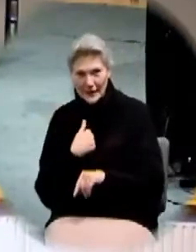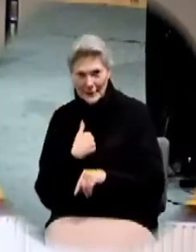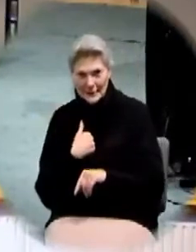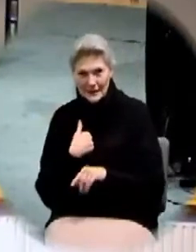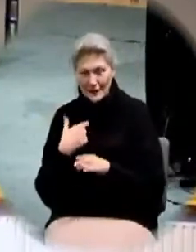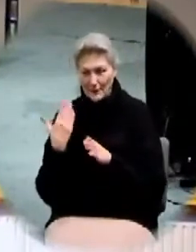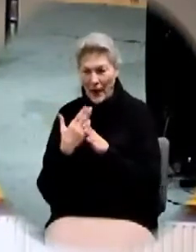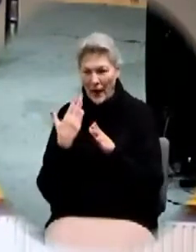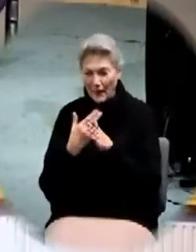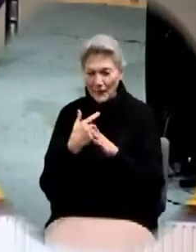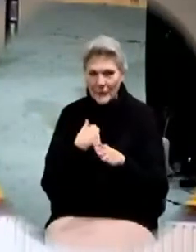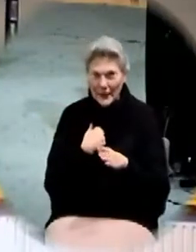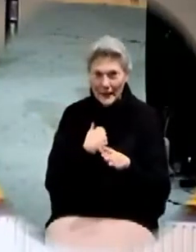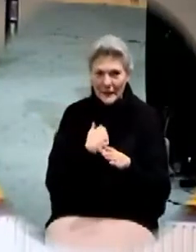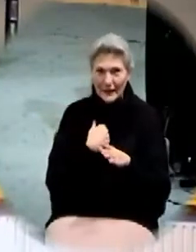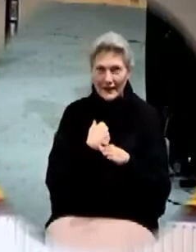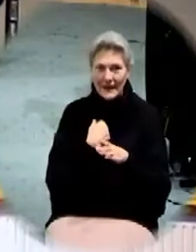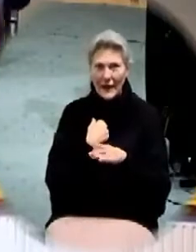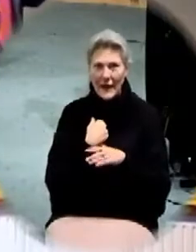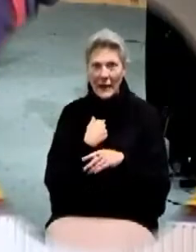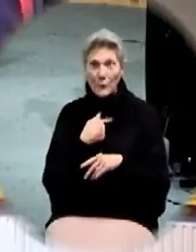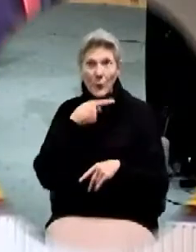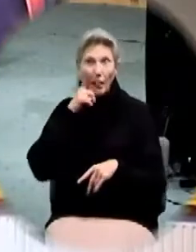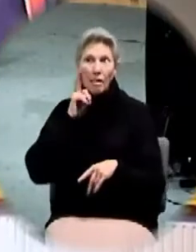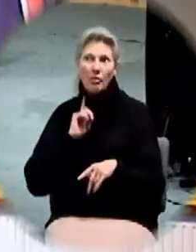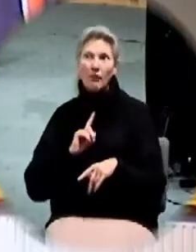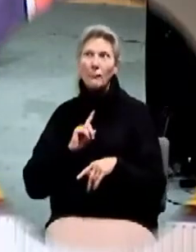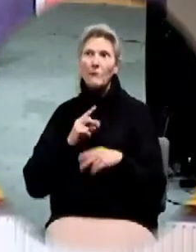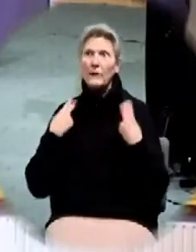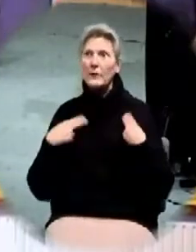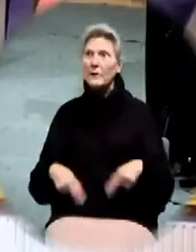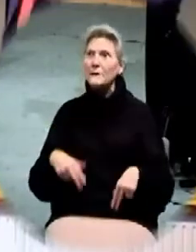and gullible humans that we are we listen to those